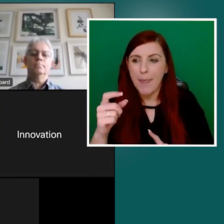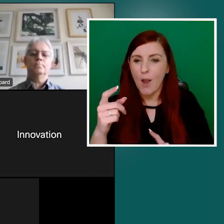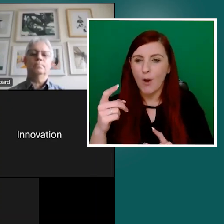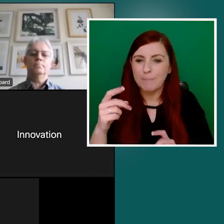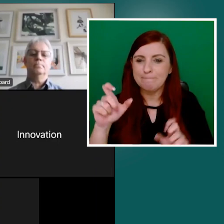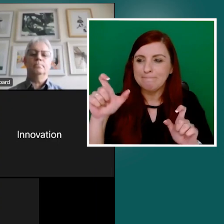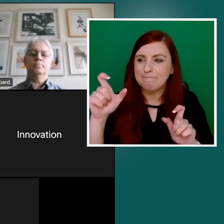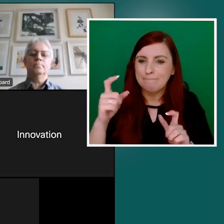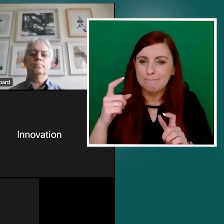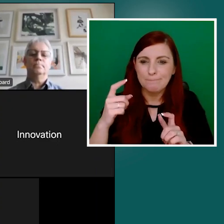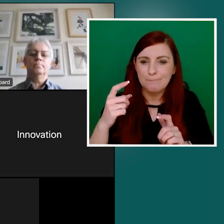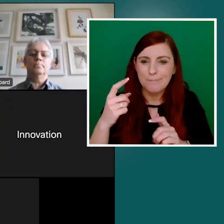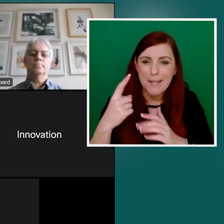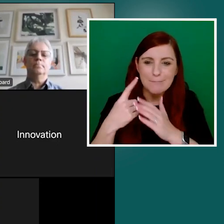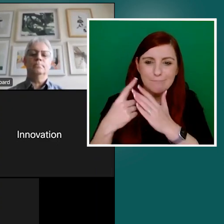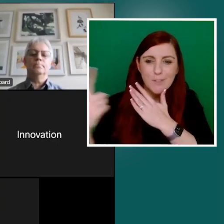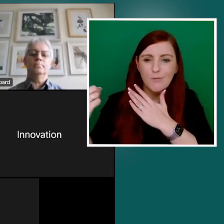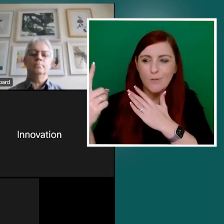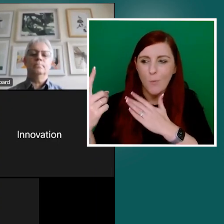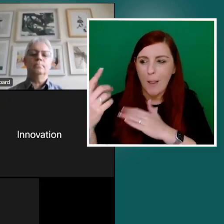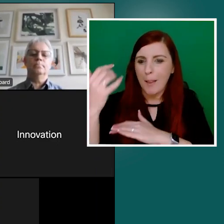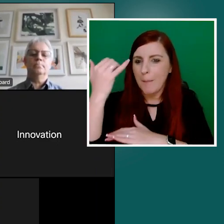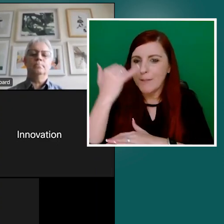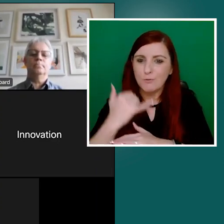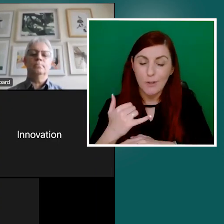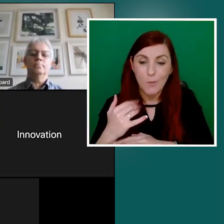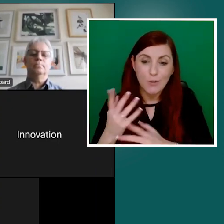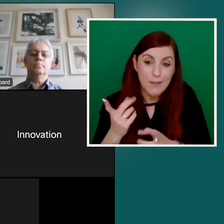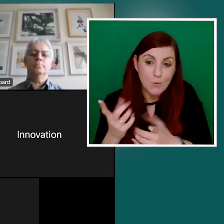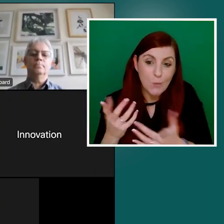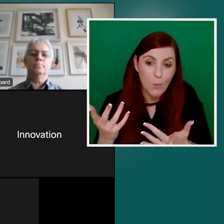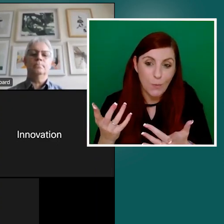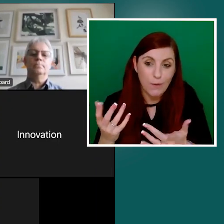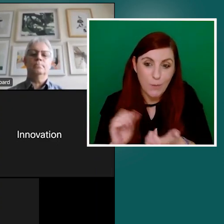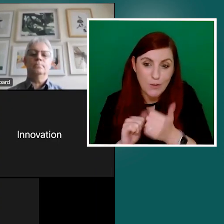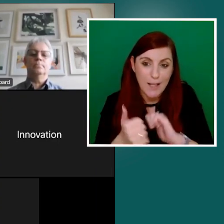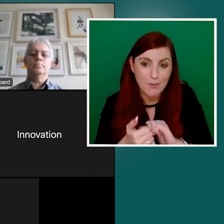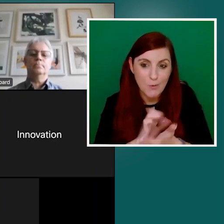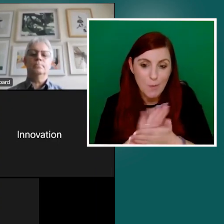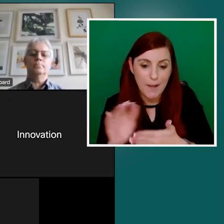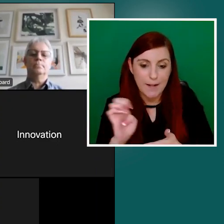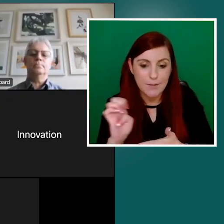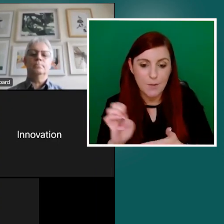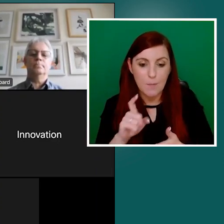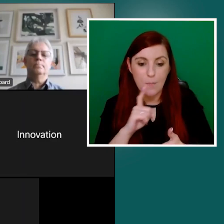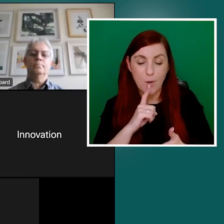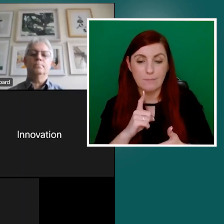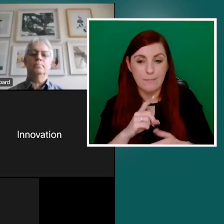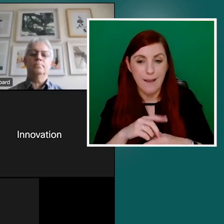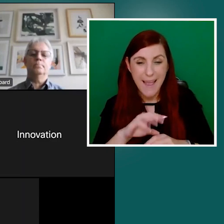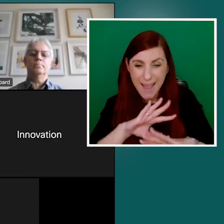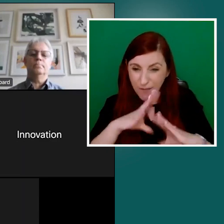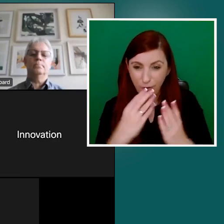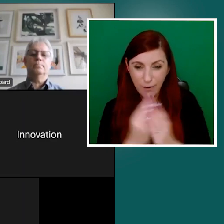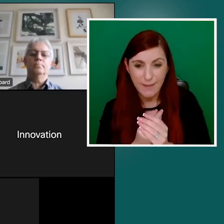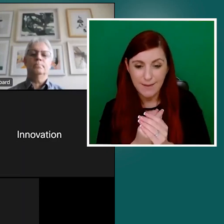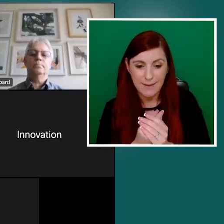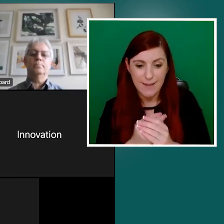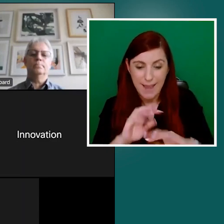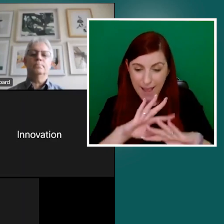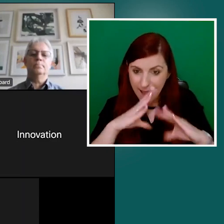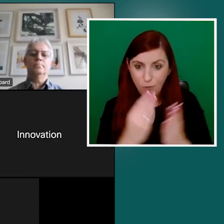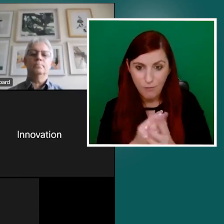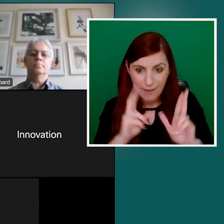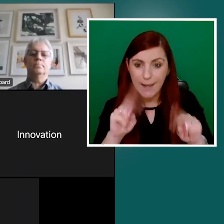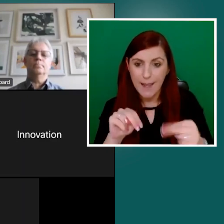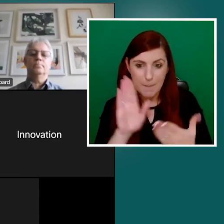their fee structure. And the reality is a lot of, you know, pretty much everything and everything can be translated into plain language. And